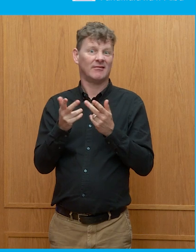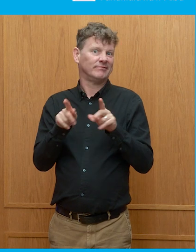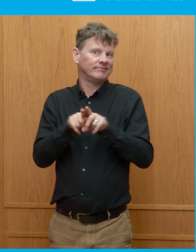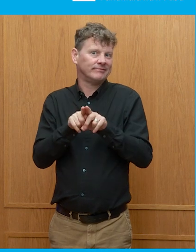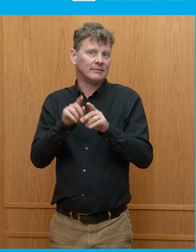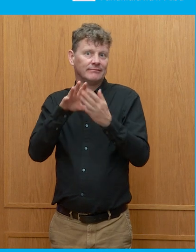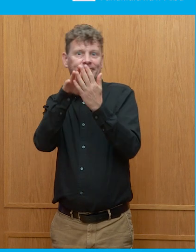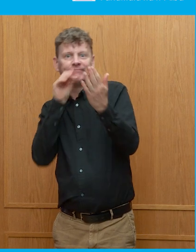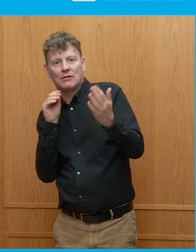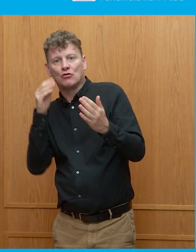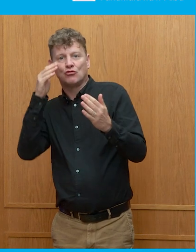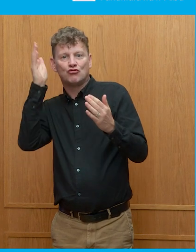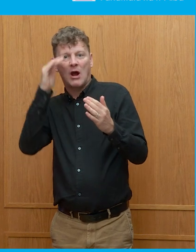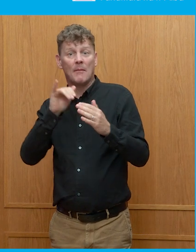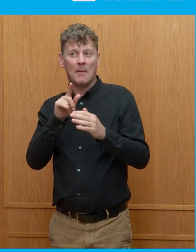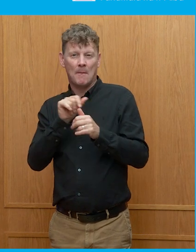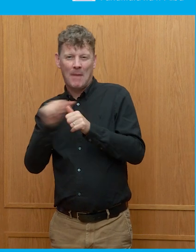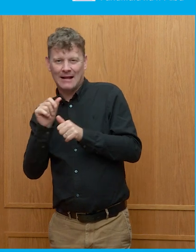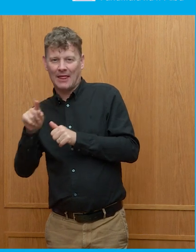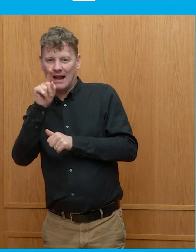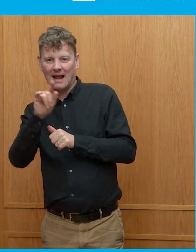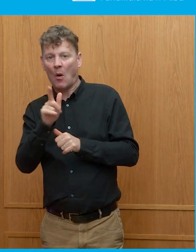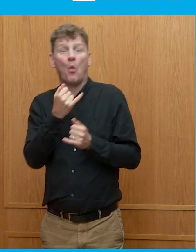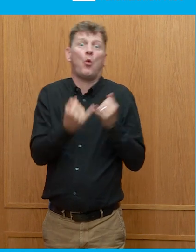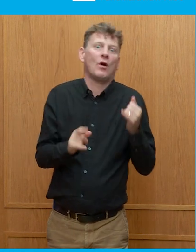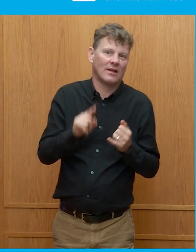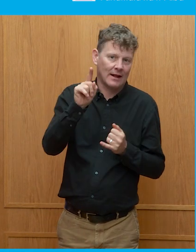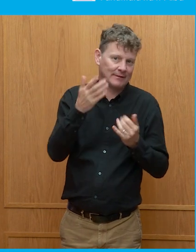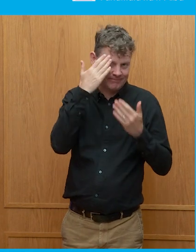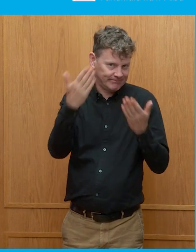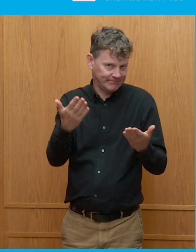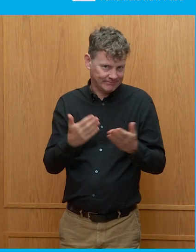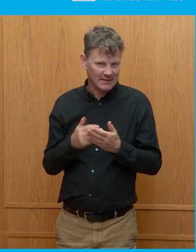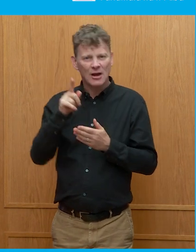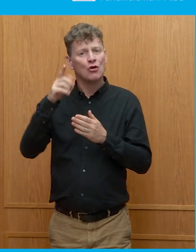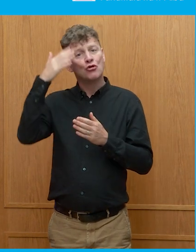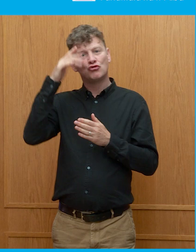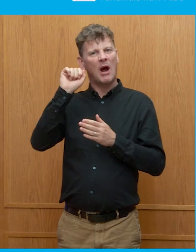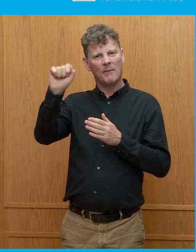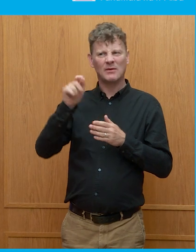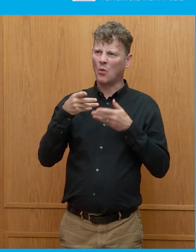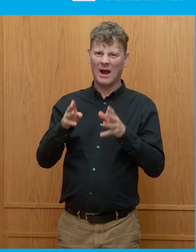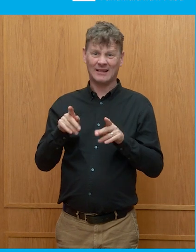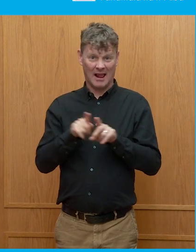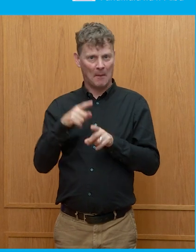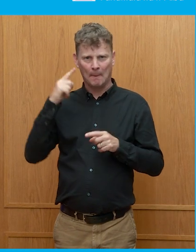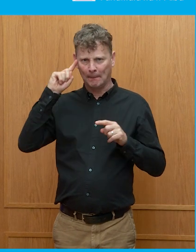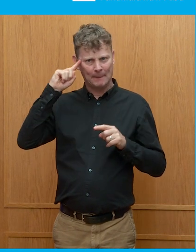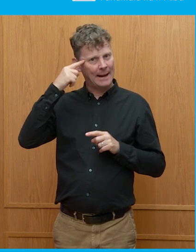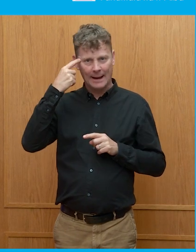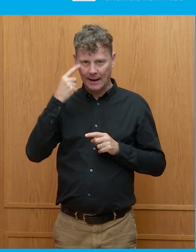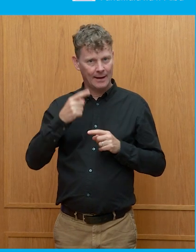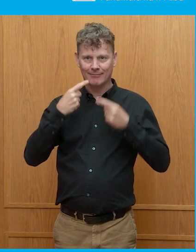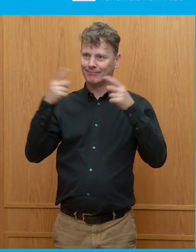who are even better at it? Because Trump's populism is a sort of mad populism at times,